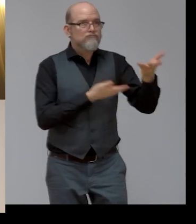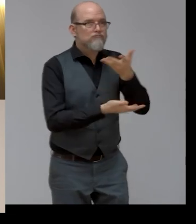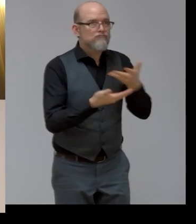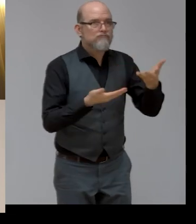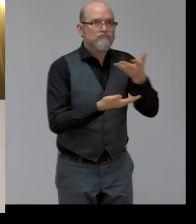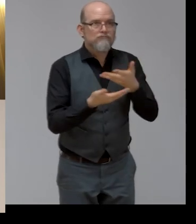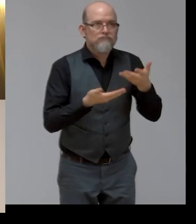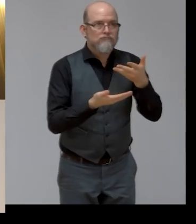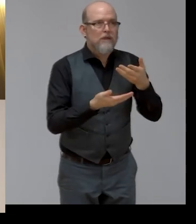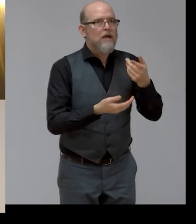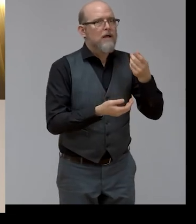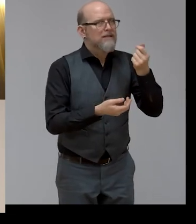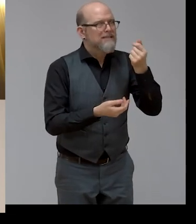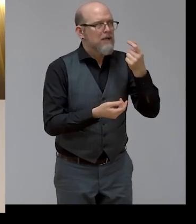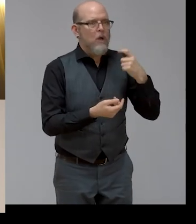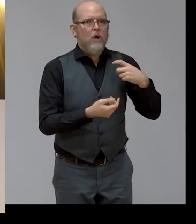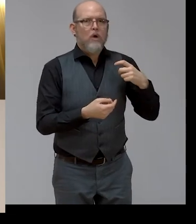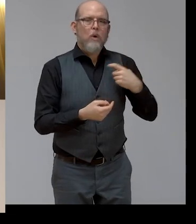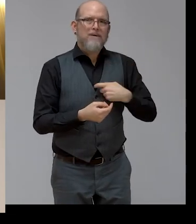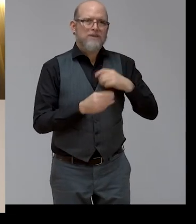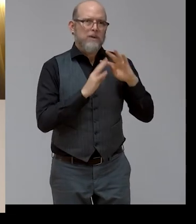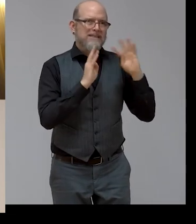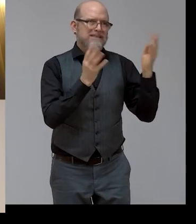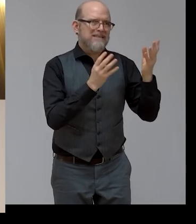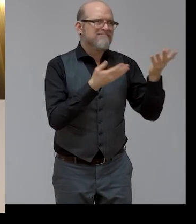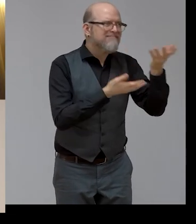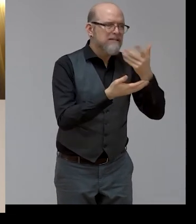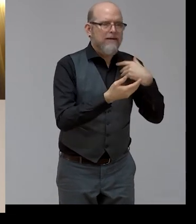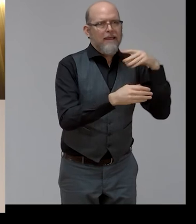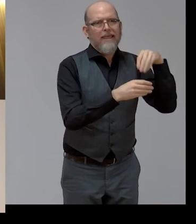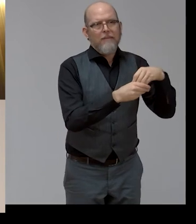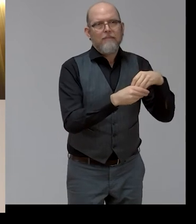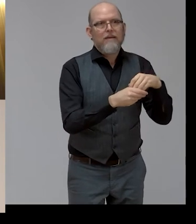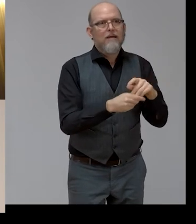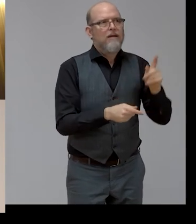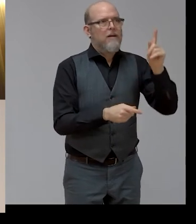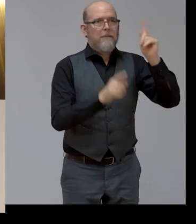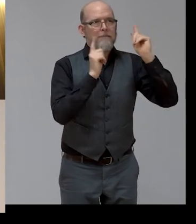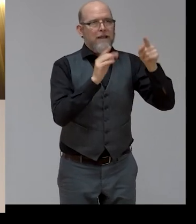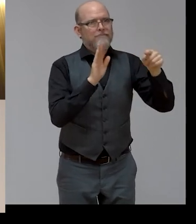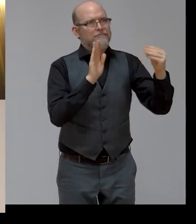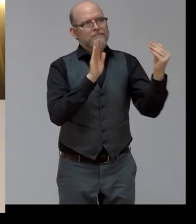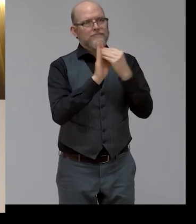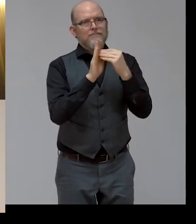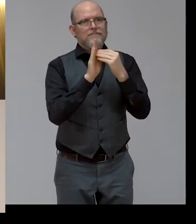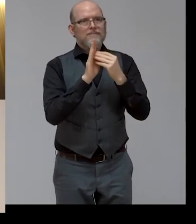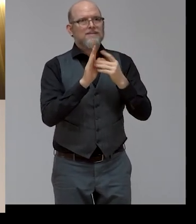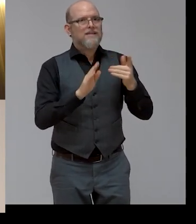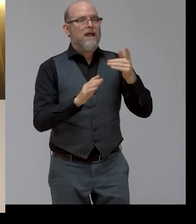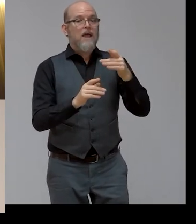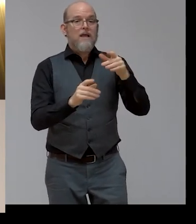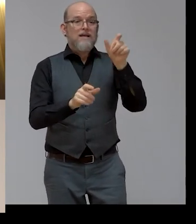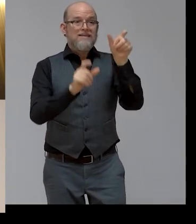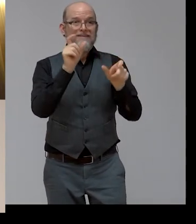Social Fund+. Plus, we included the mandatory consultation of civil society in the new programming, and